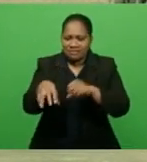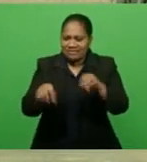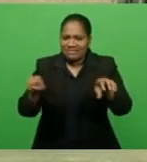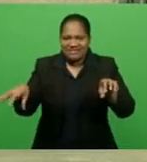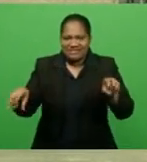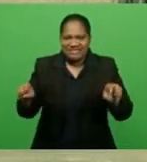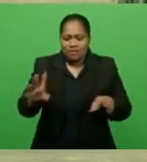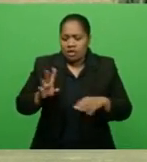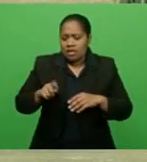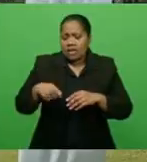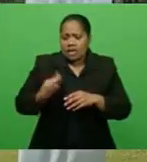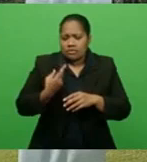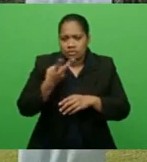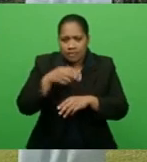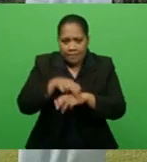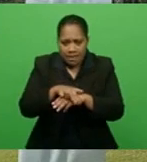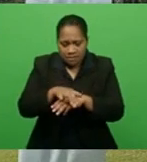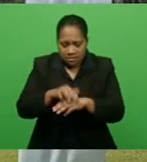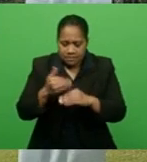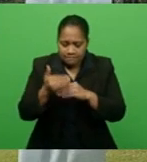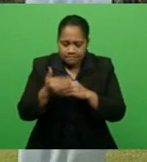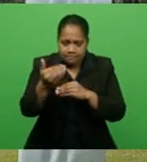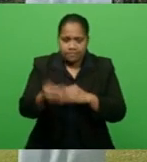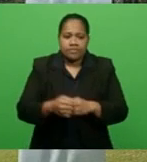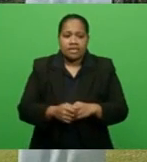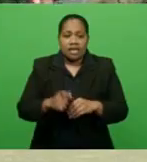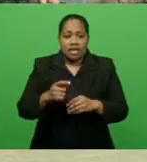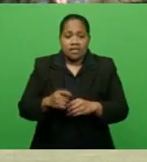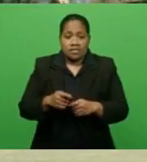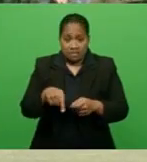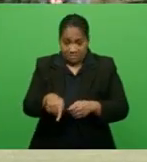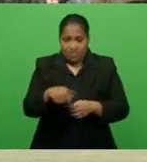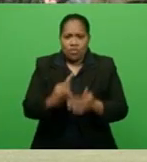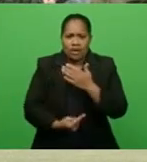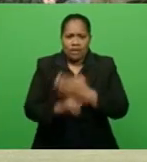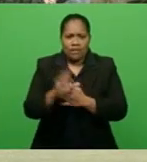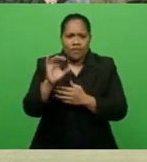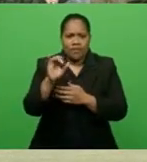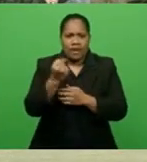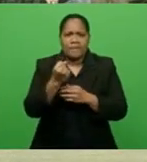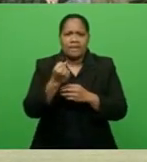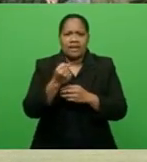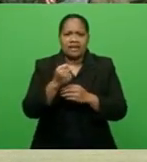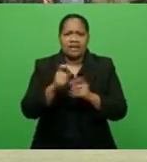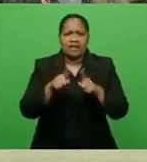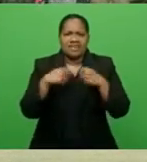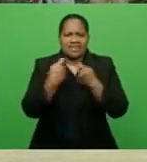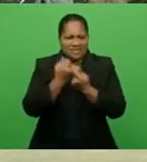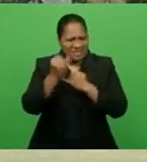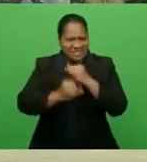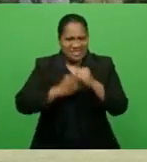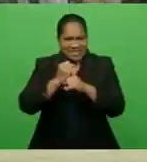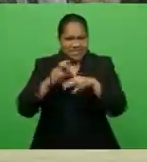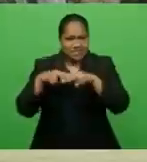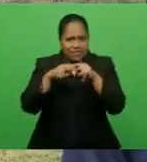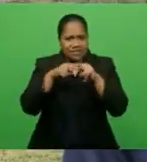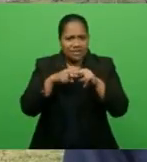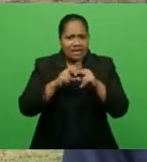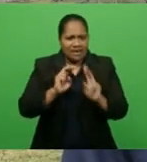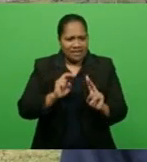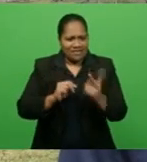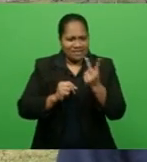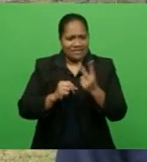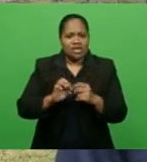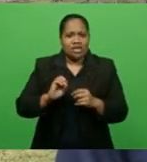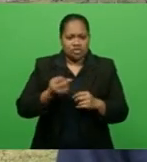tournament was won by Team Marriott International Fiji, followed by Team KK's Hardware. I think this is the first event after